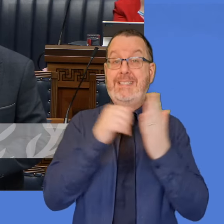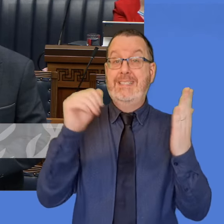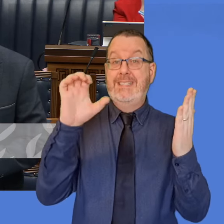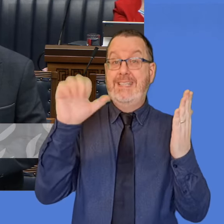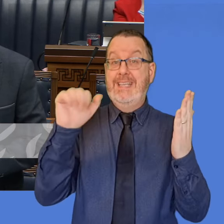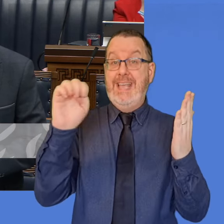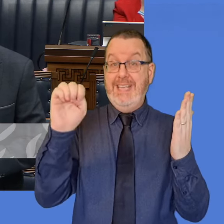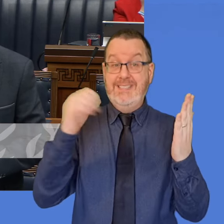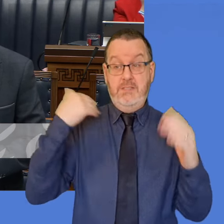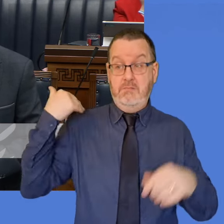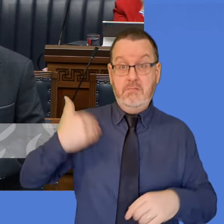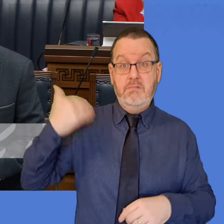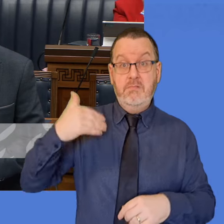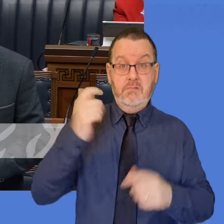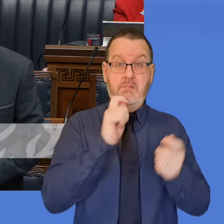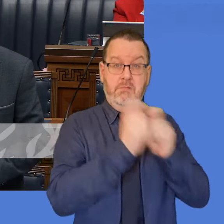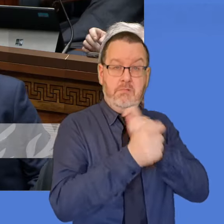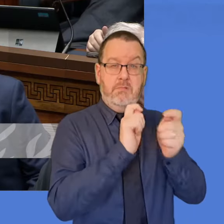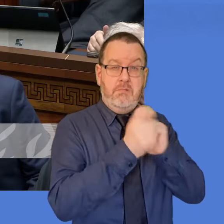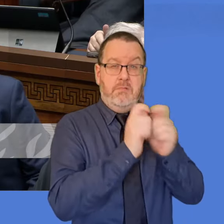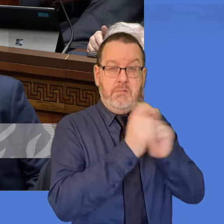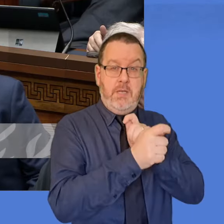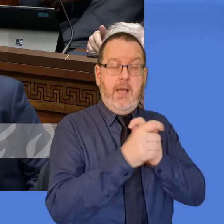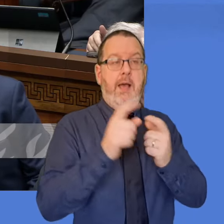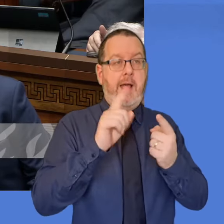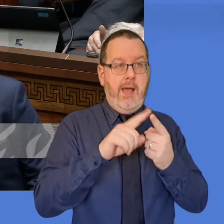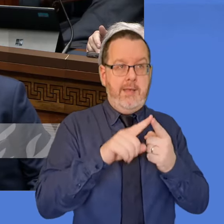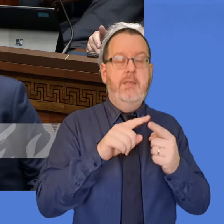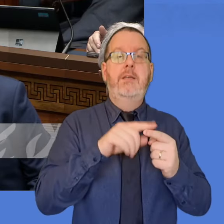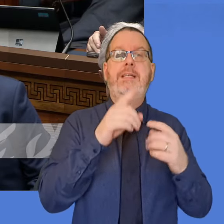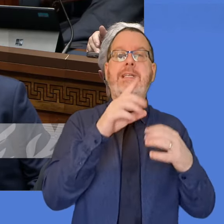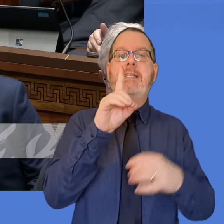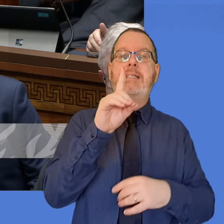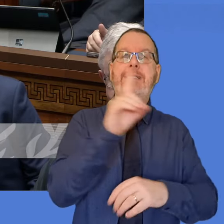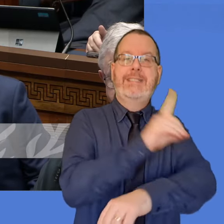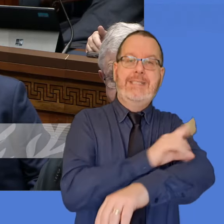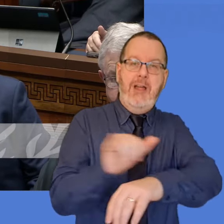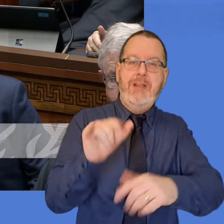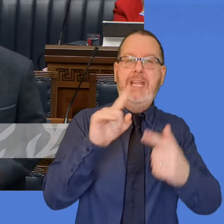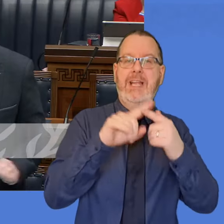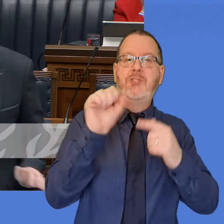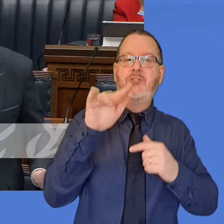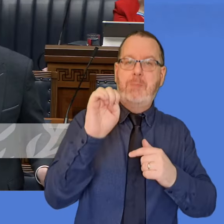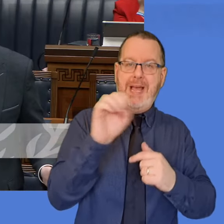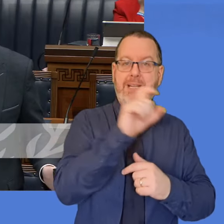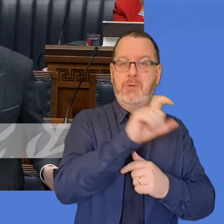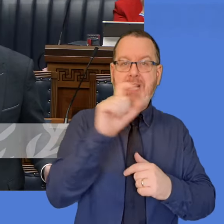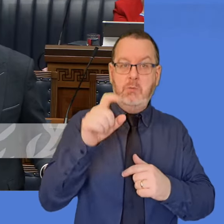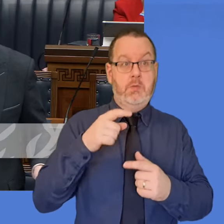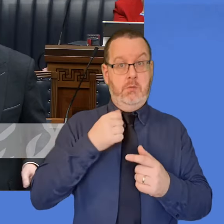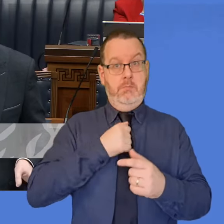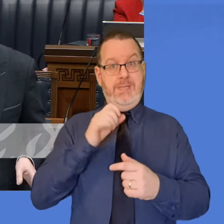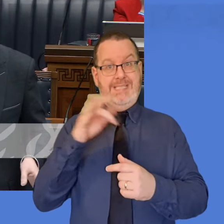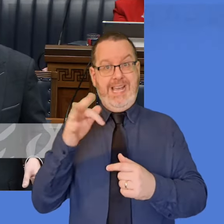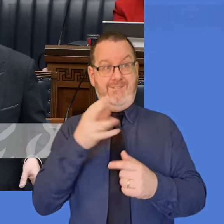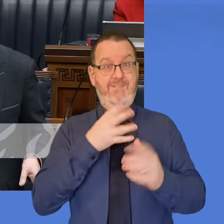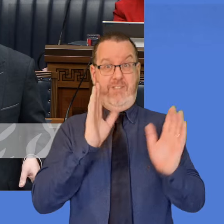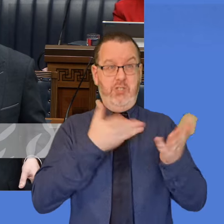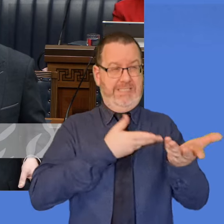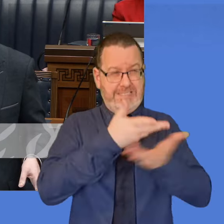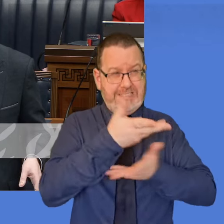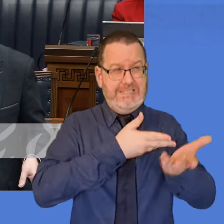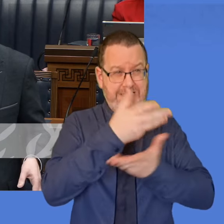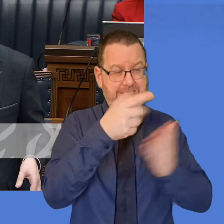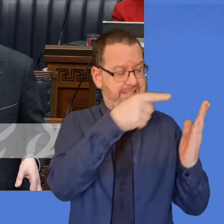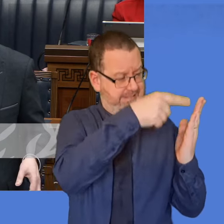Derry and Straban District Council in getting the business case finalised for case work consideration over the past months. The project is of a